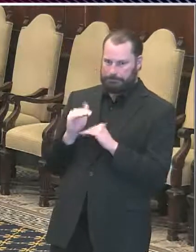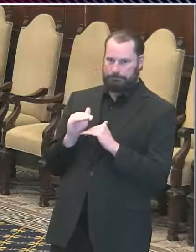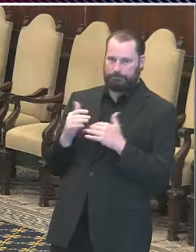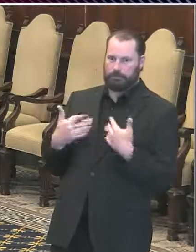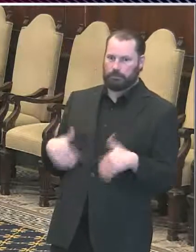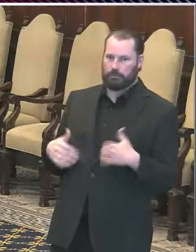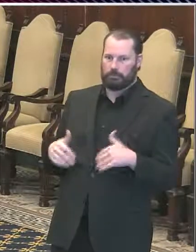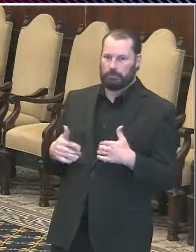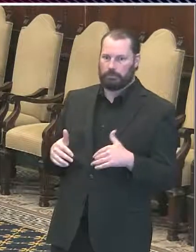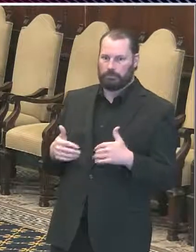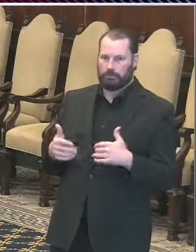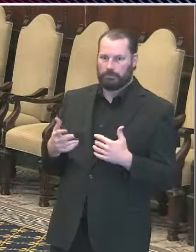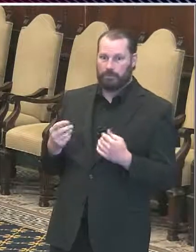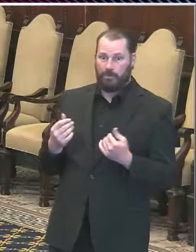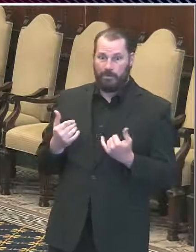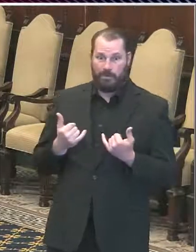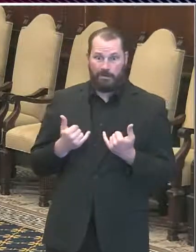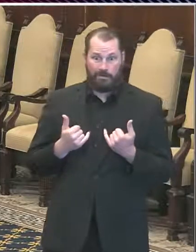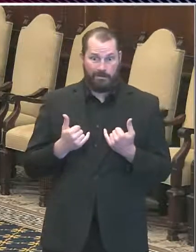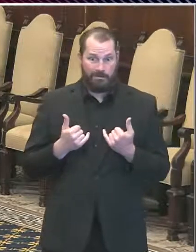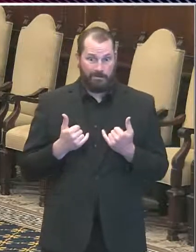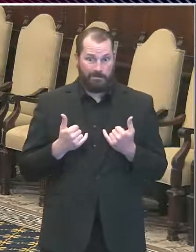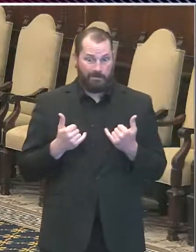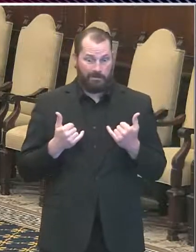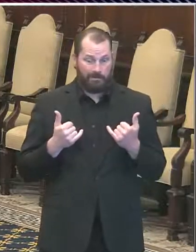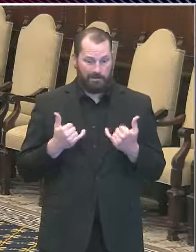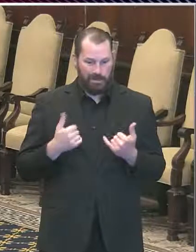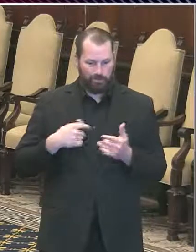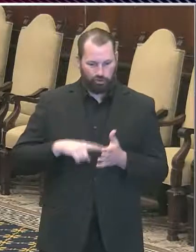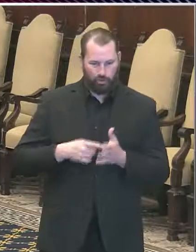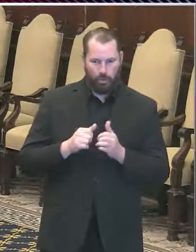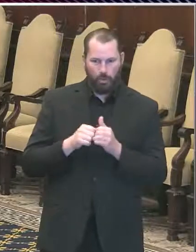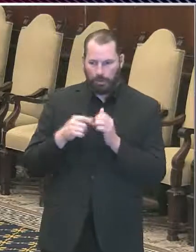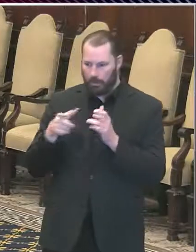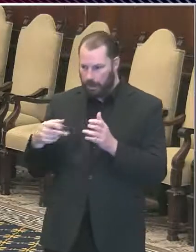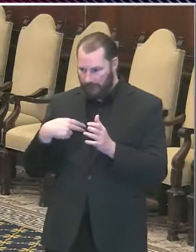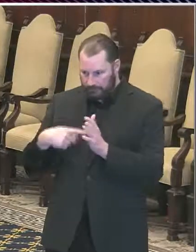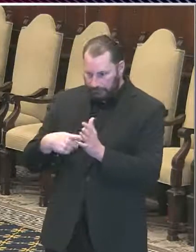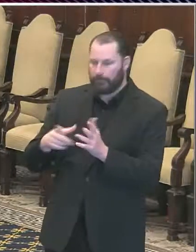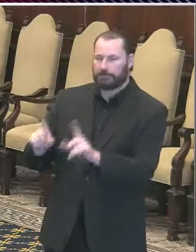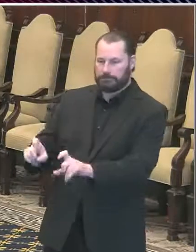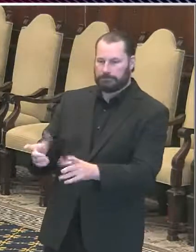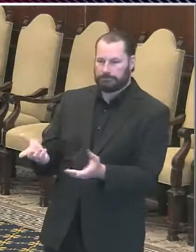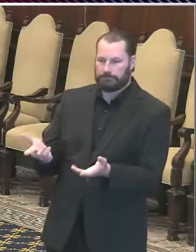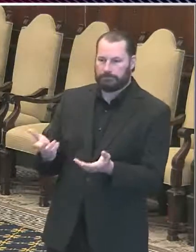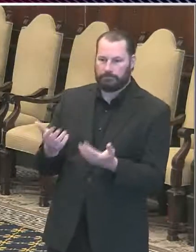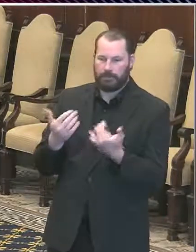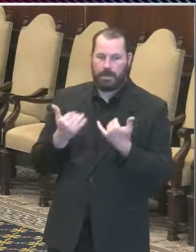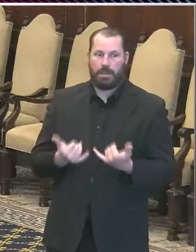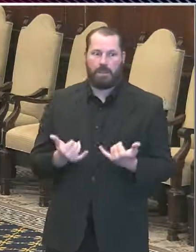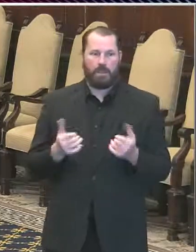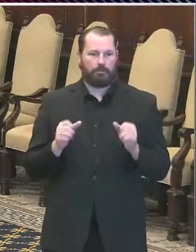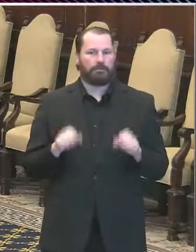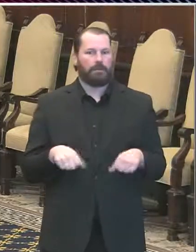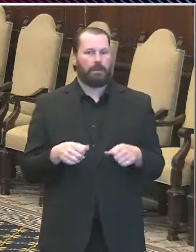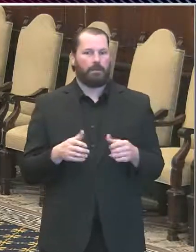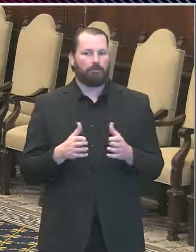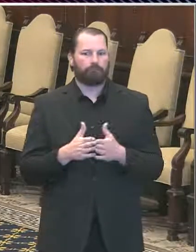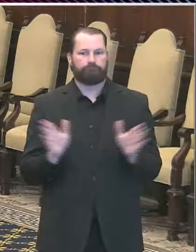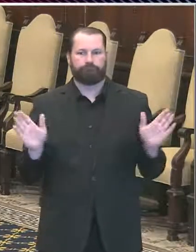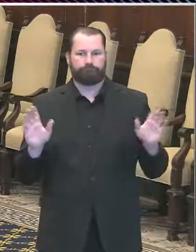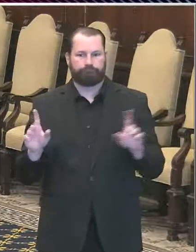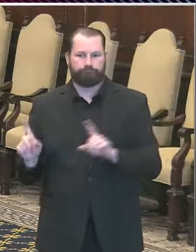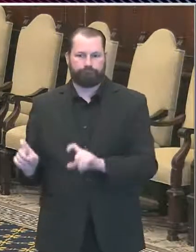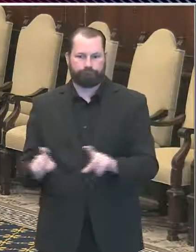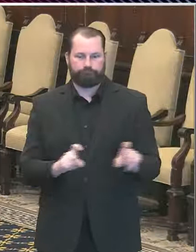start with symptomatic folks versus testing the entire population from the onset. If I could add to that, just to